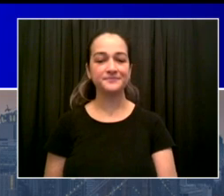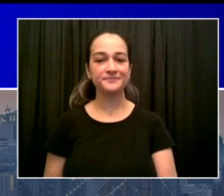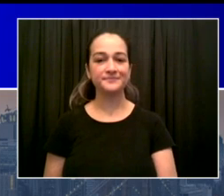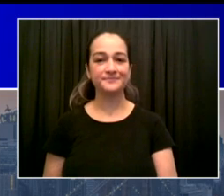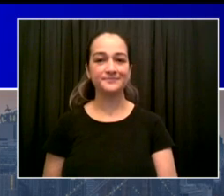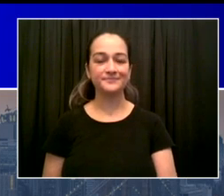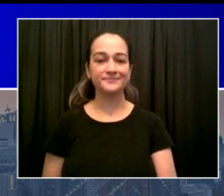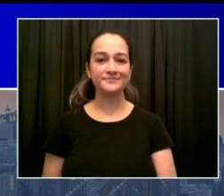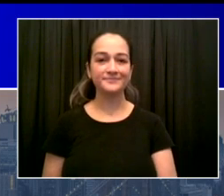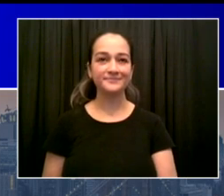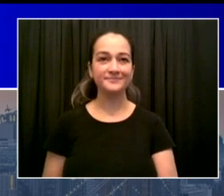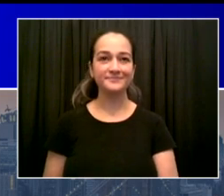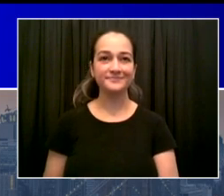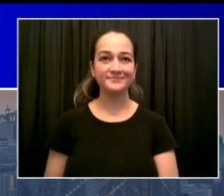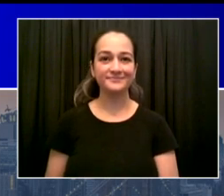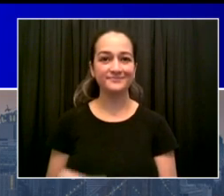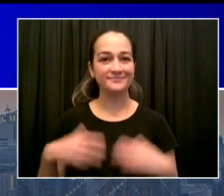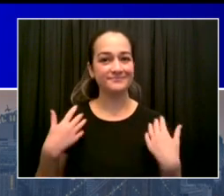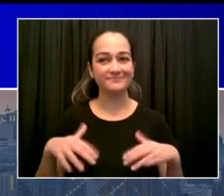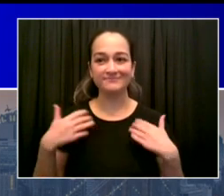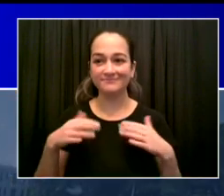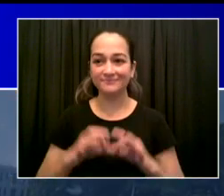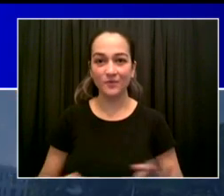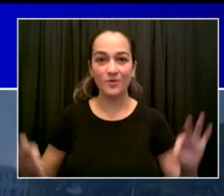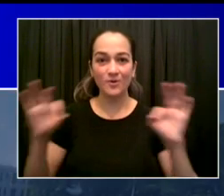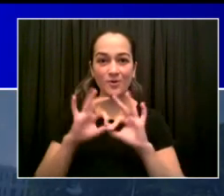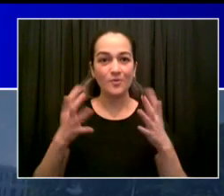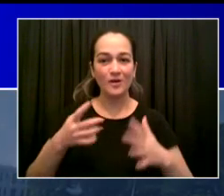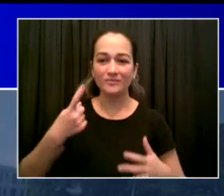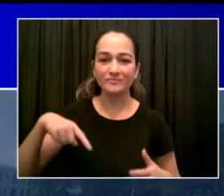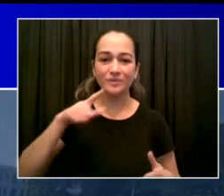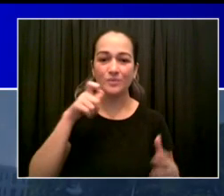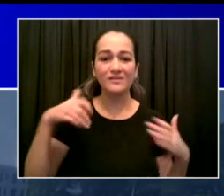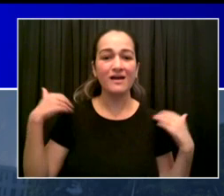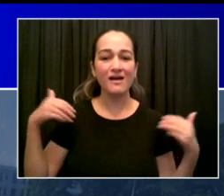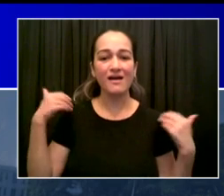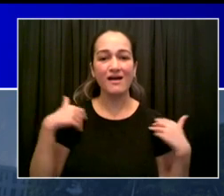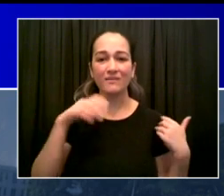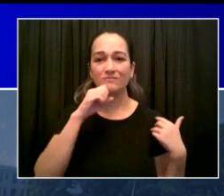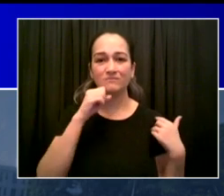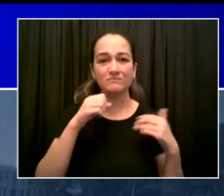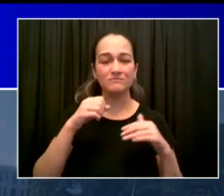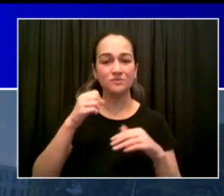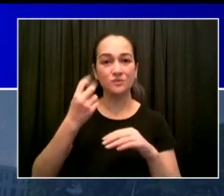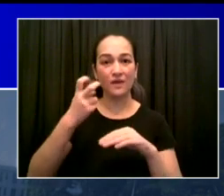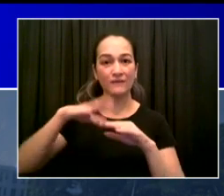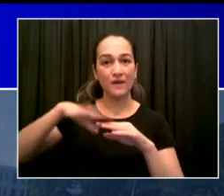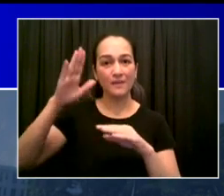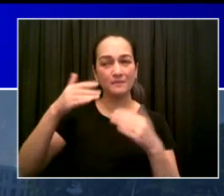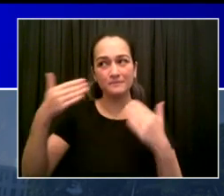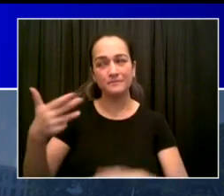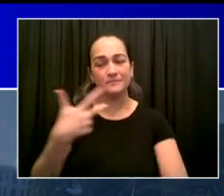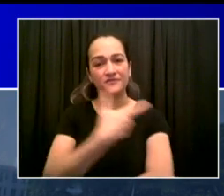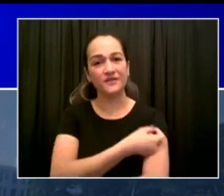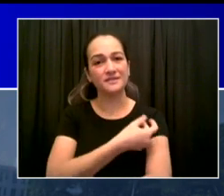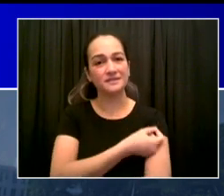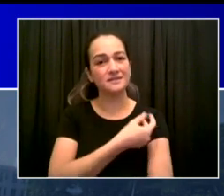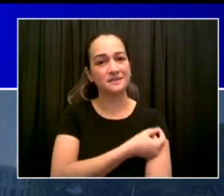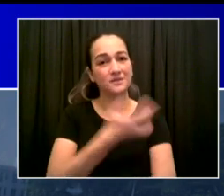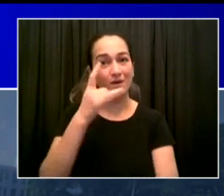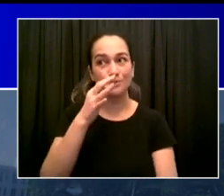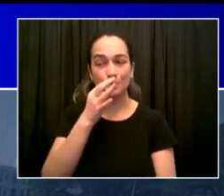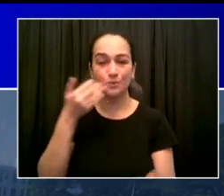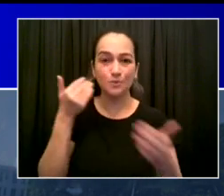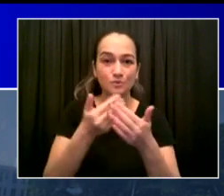school coming on soon. And here's the good news. We have aggressive, creative vaccination strategy and